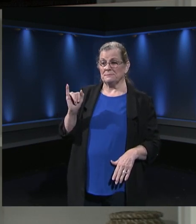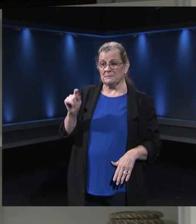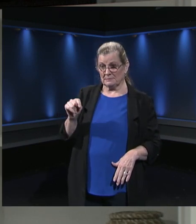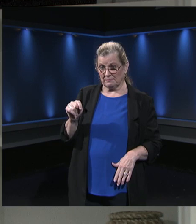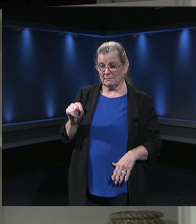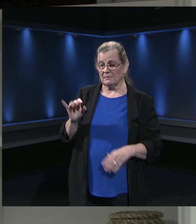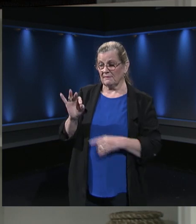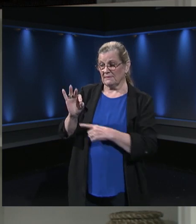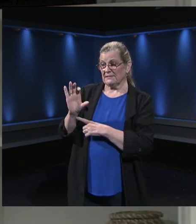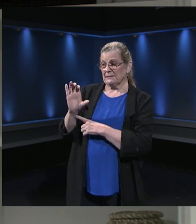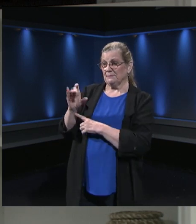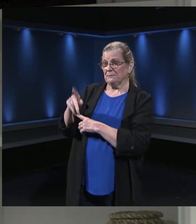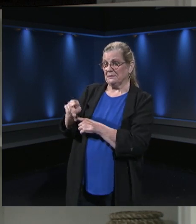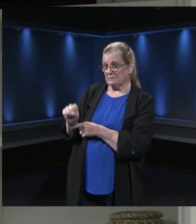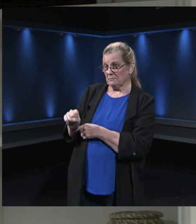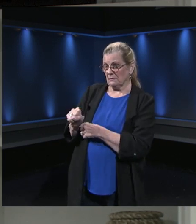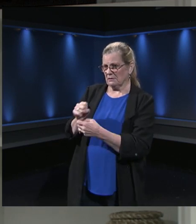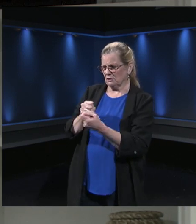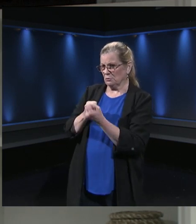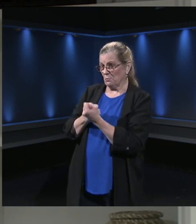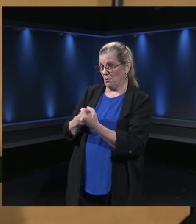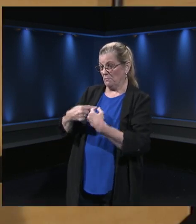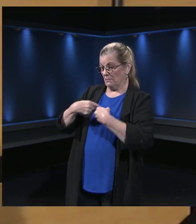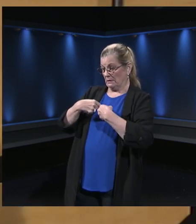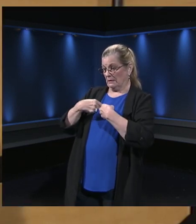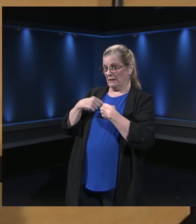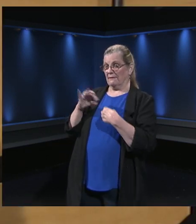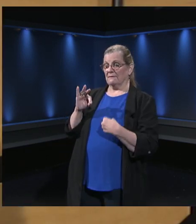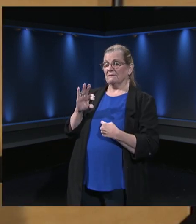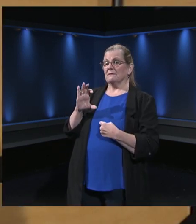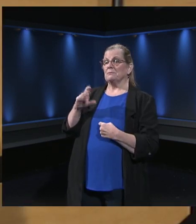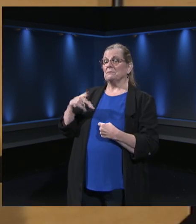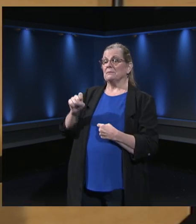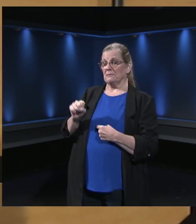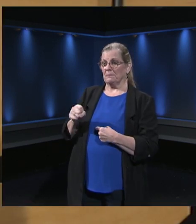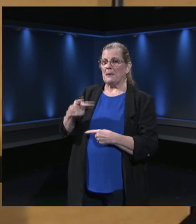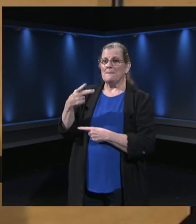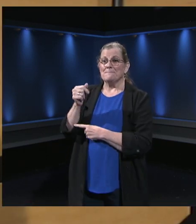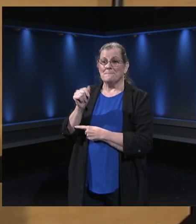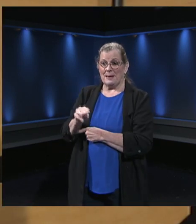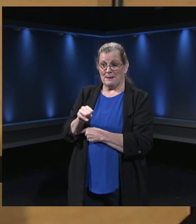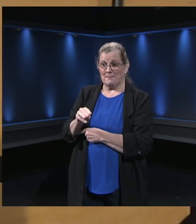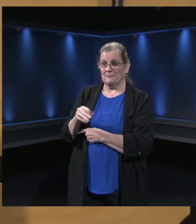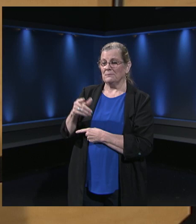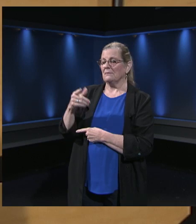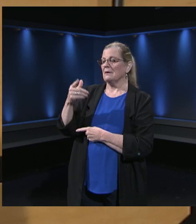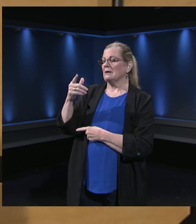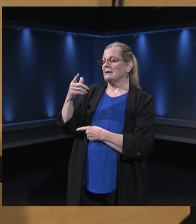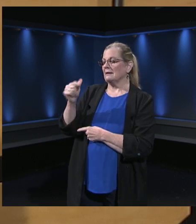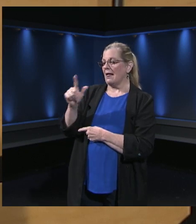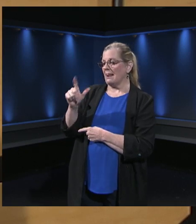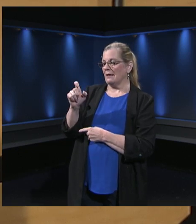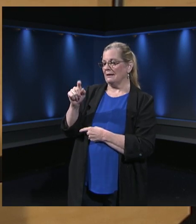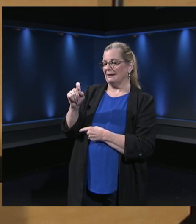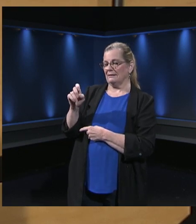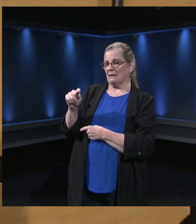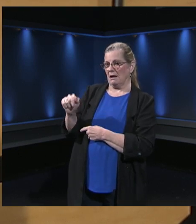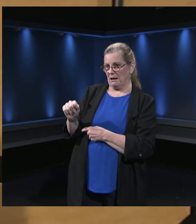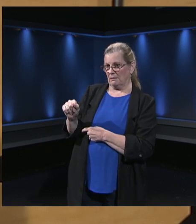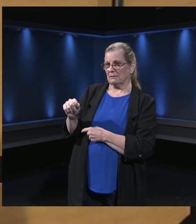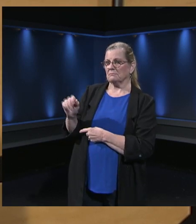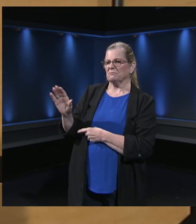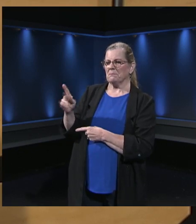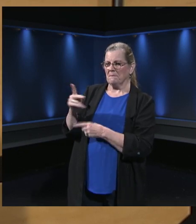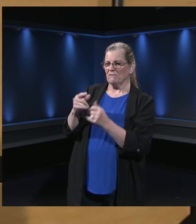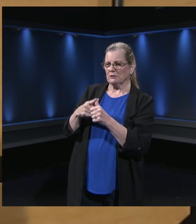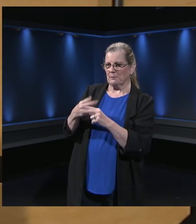for me at Fairfax High School. And that's Pam Gallietta. And we're going to be talking with Pam about the proactive approach